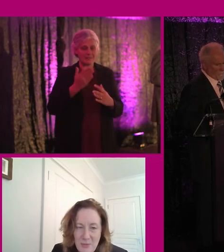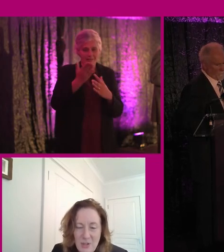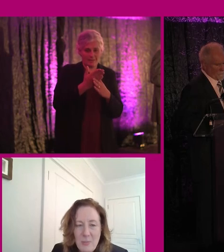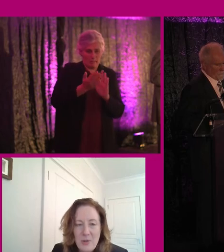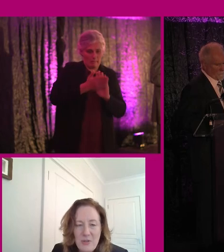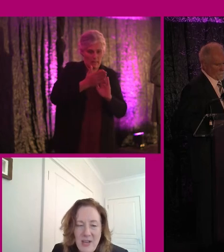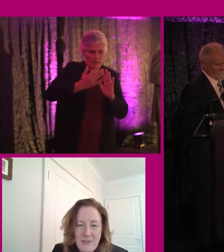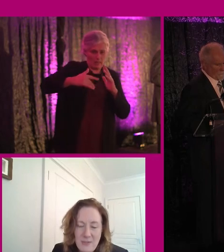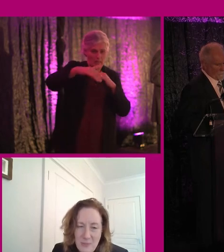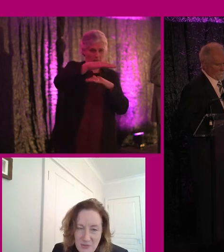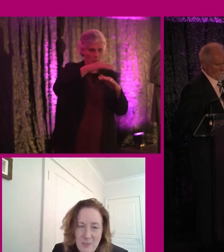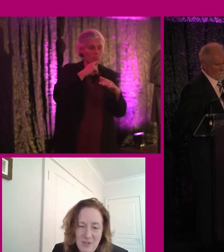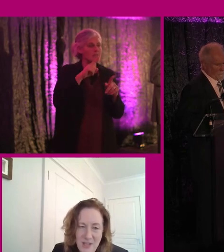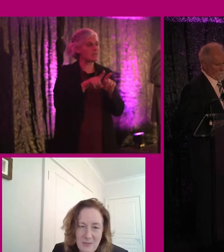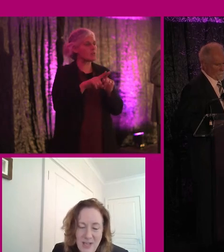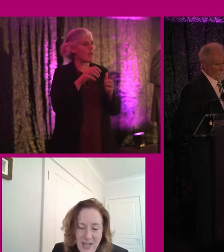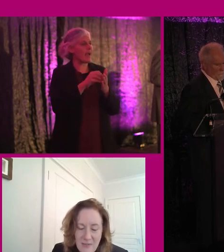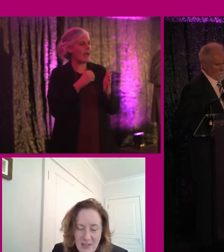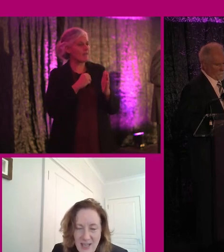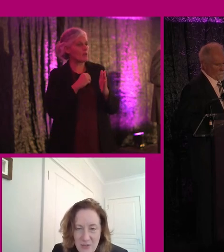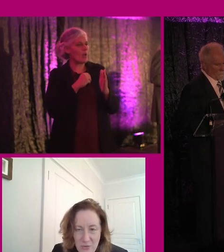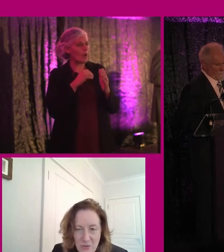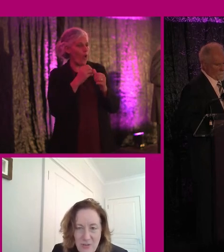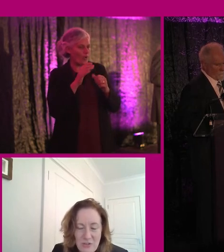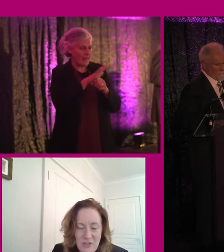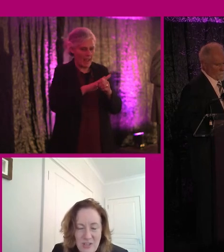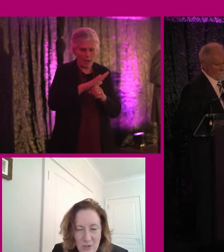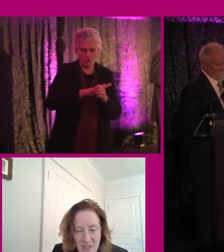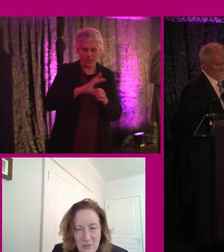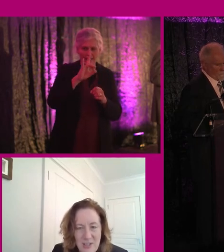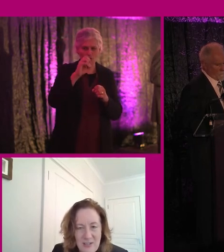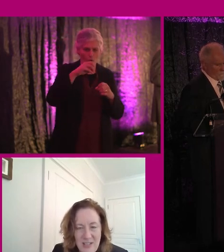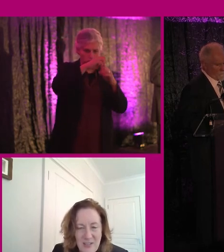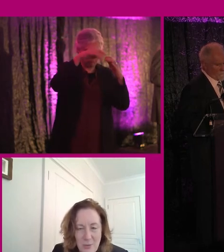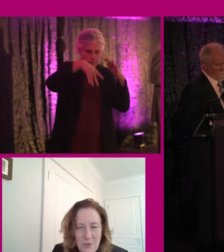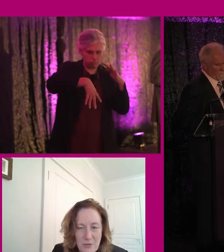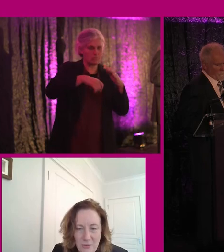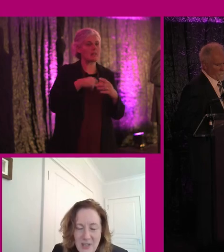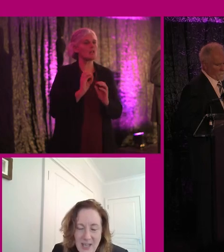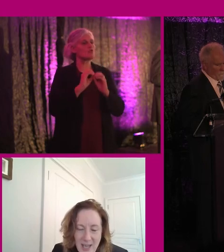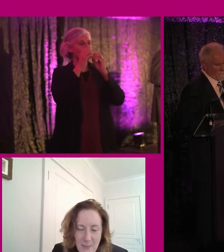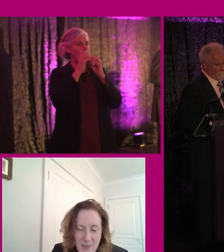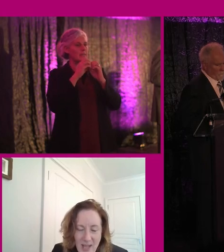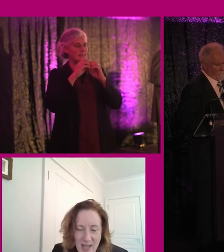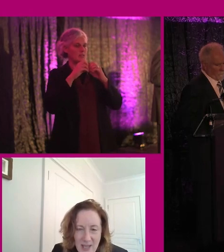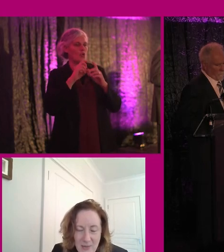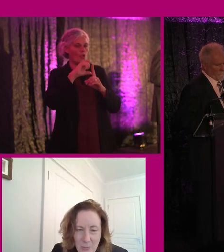built environment, but also having from the top down, having HR strategies that look at creating an EDI work culture.